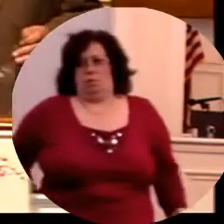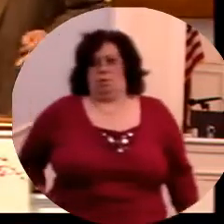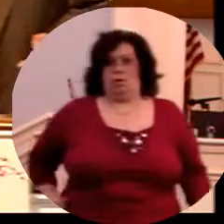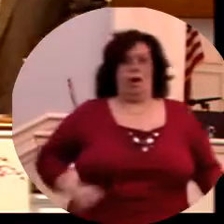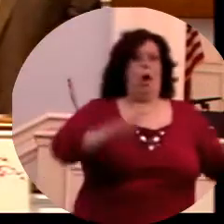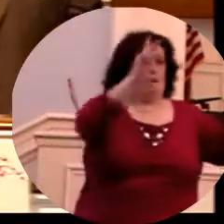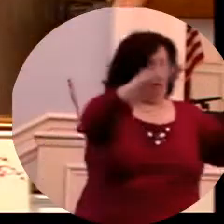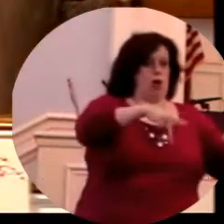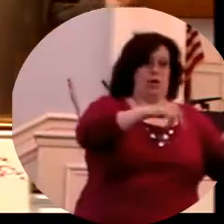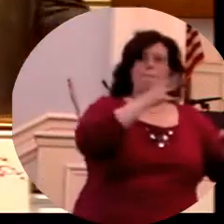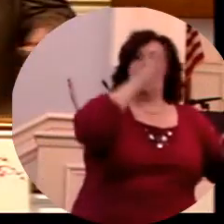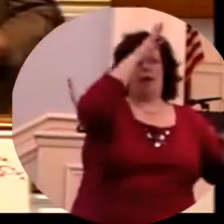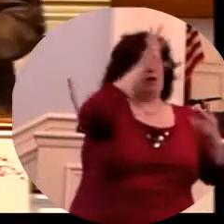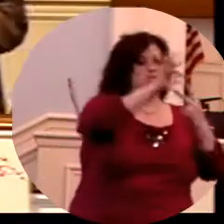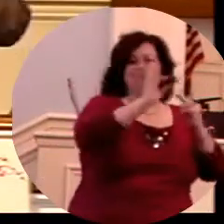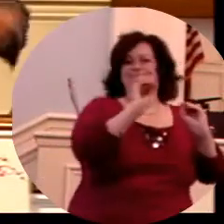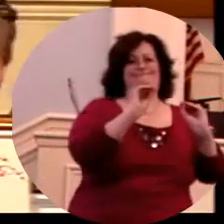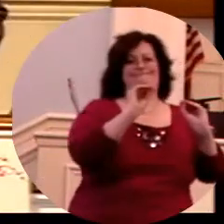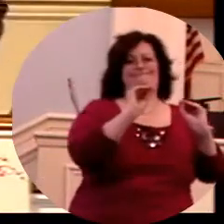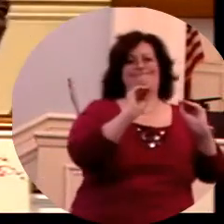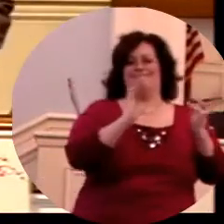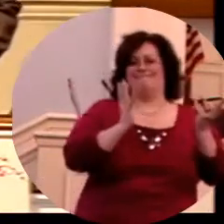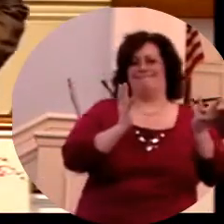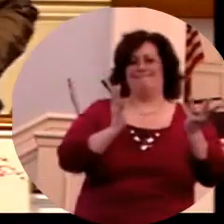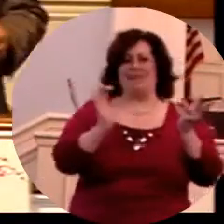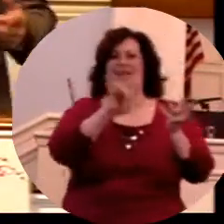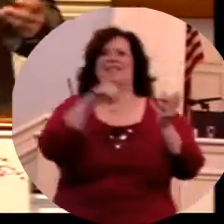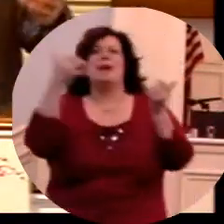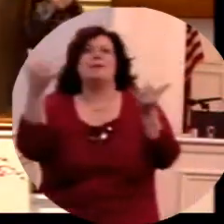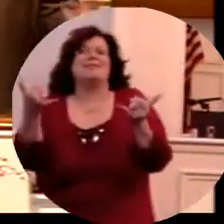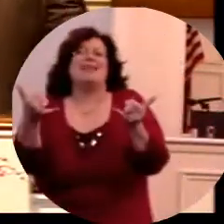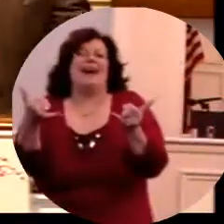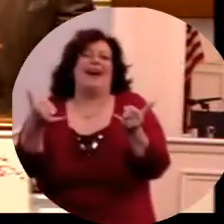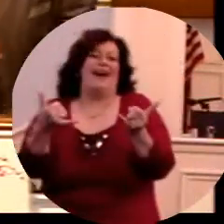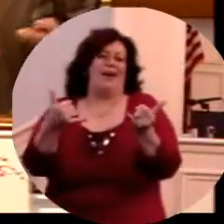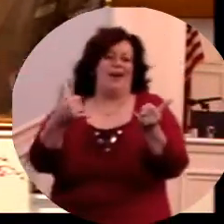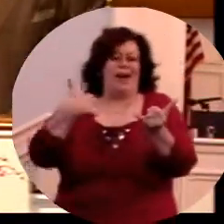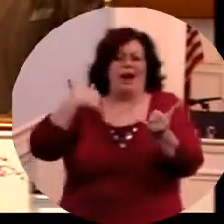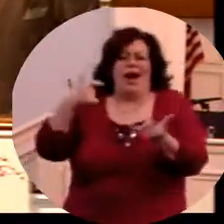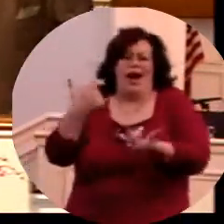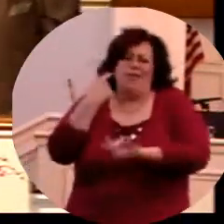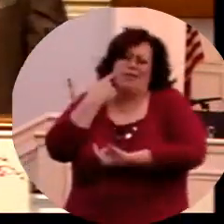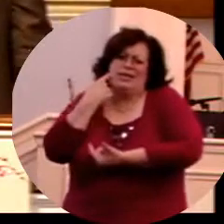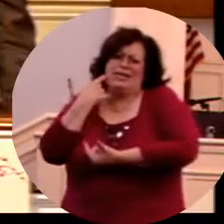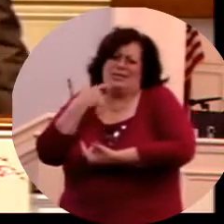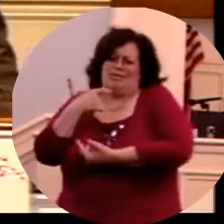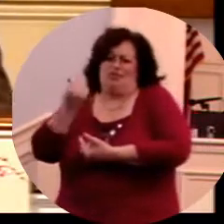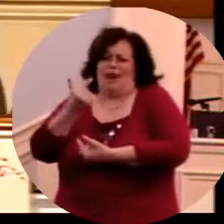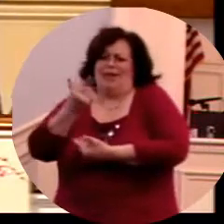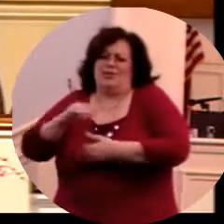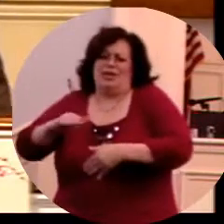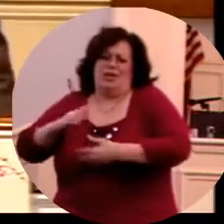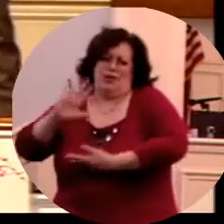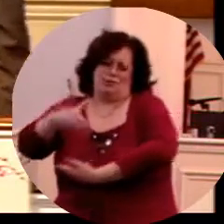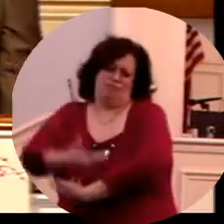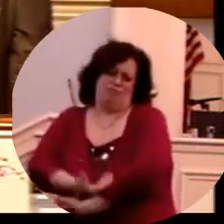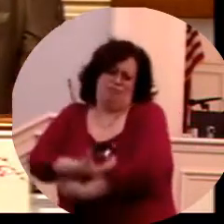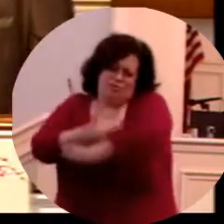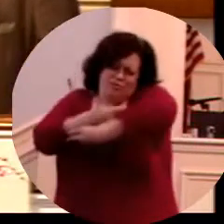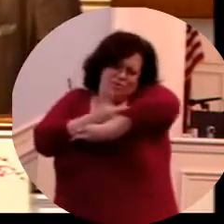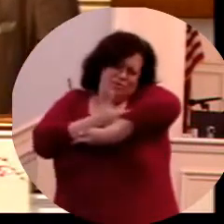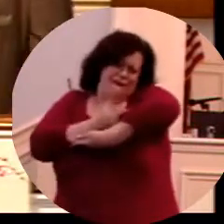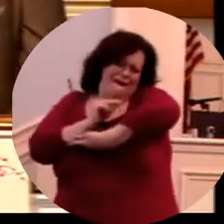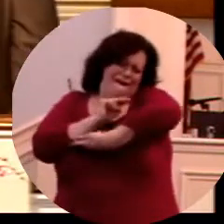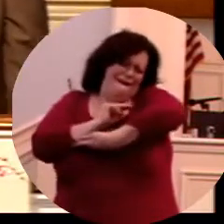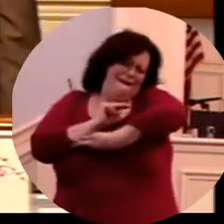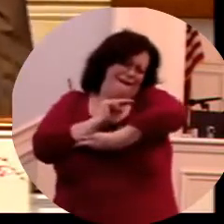to imagine, we that have children and grandchildren, when you hold a little precious baby in your hands and